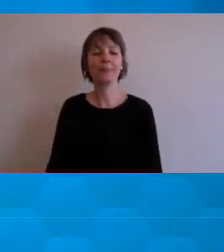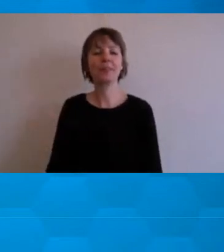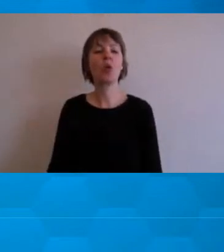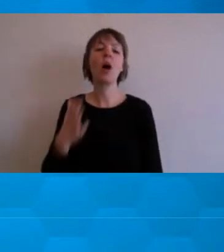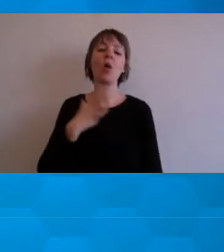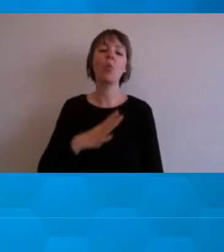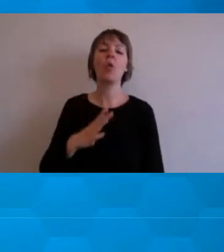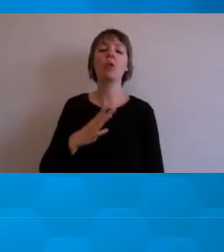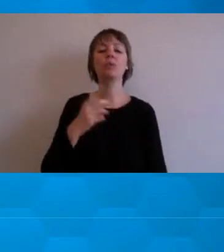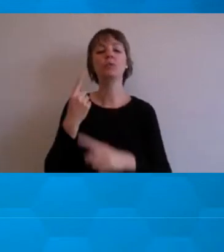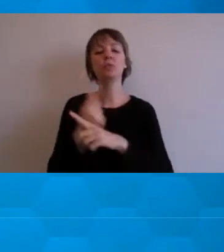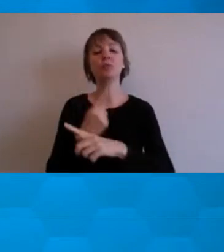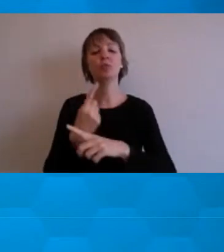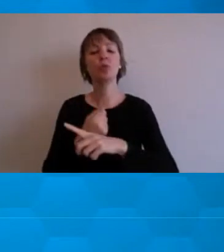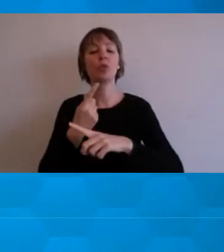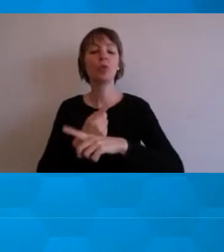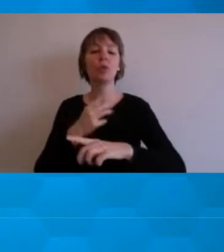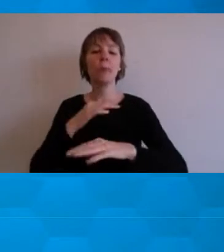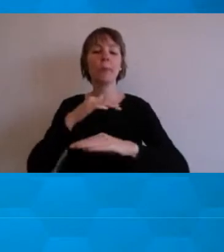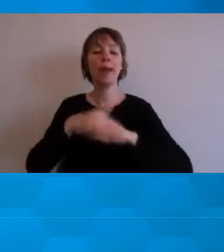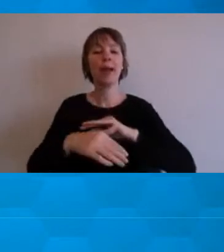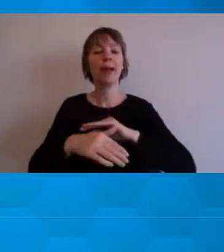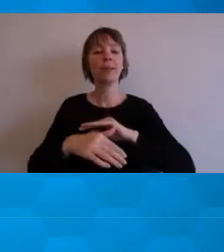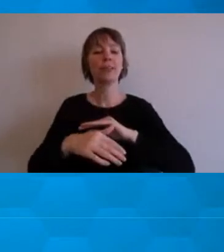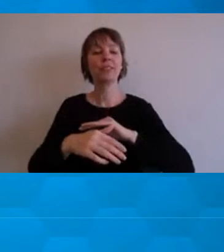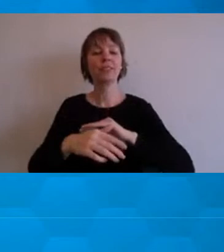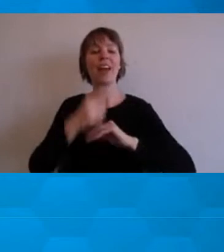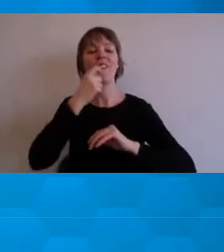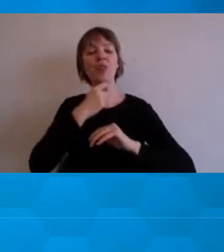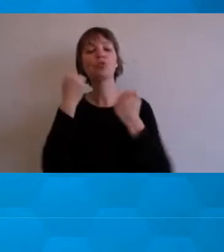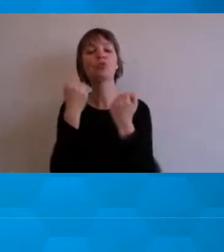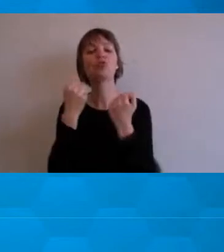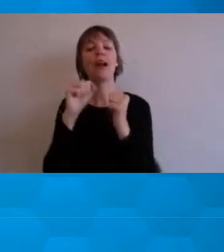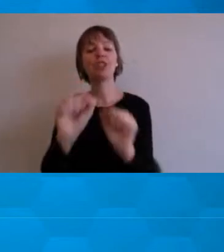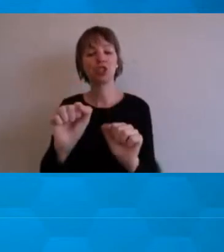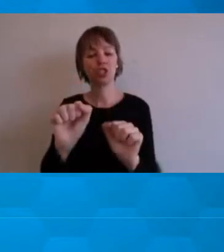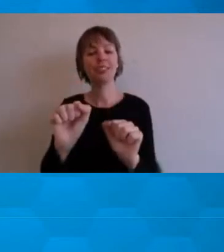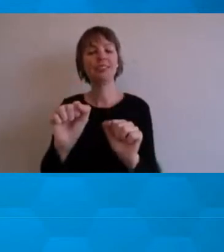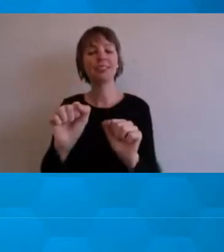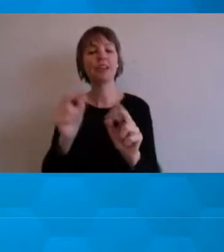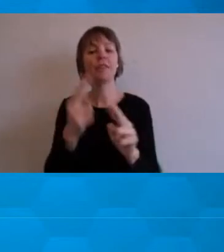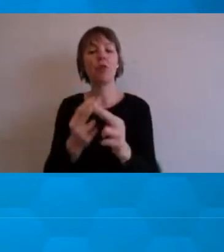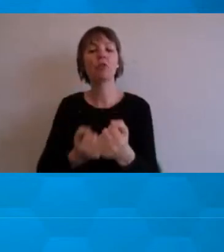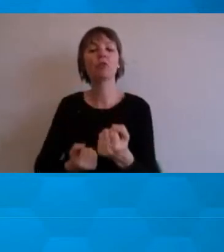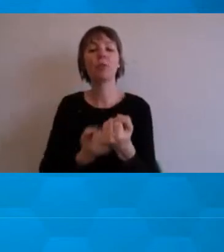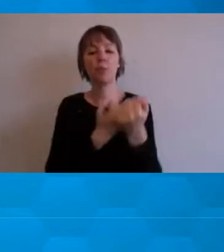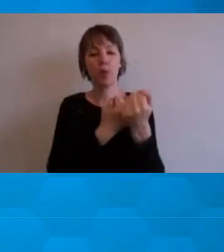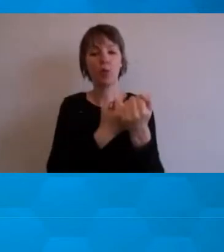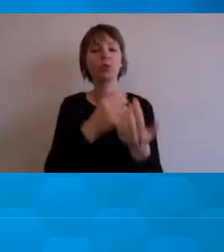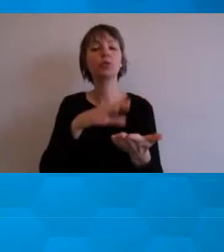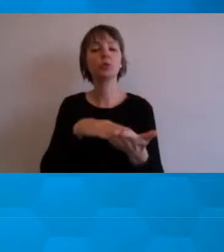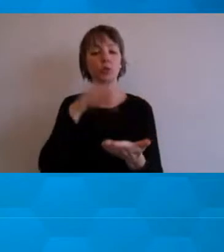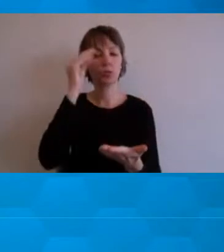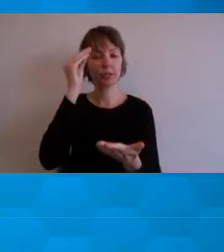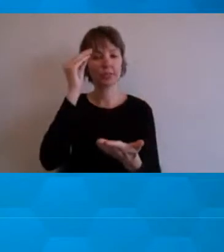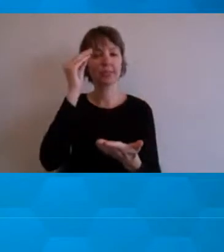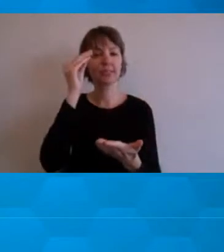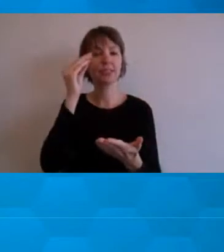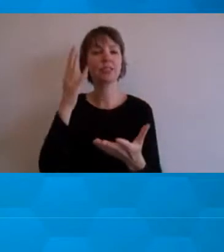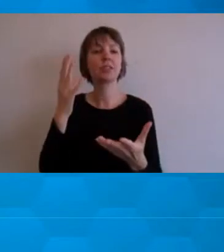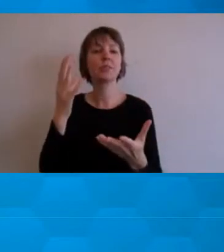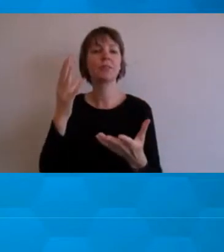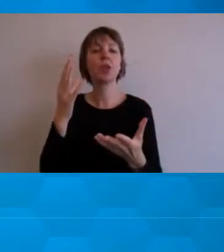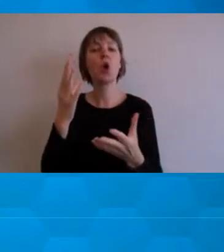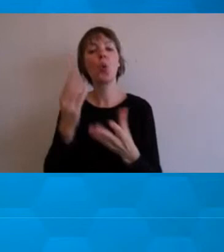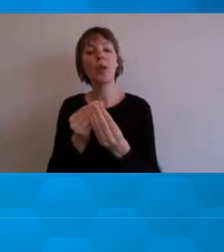with you today about is some, a couple of strategies that are going to support students with non